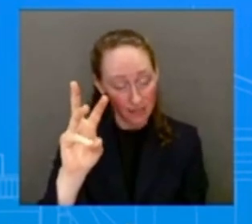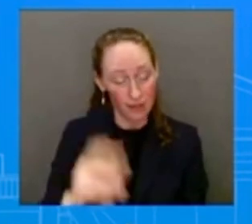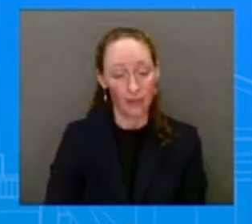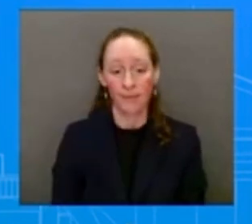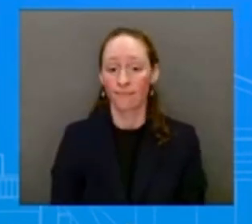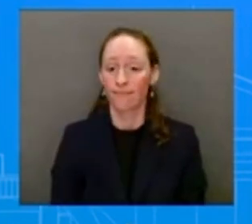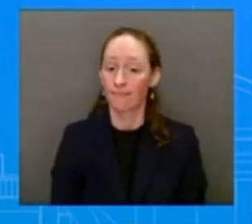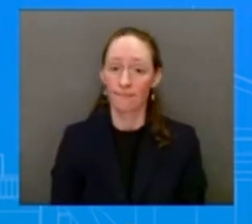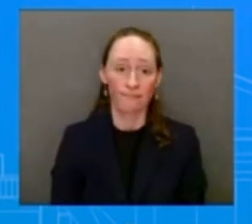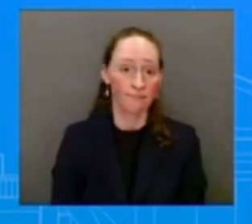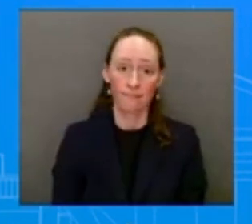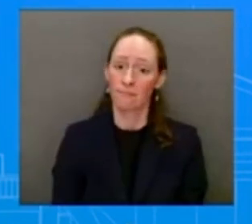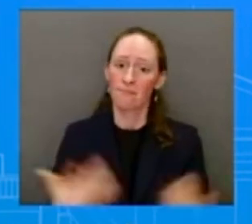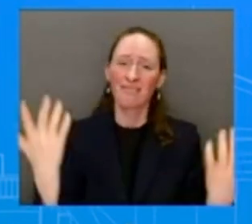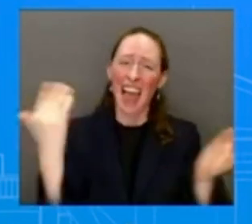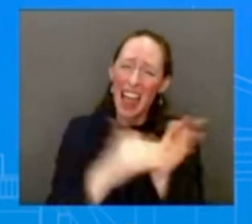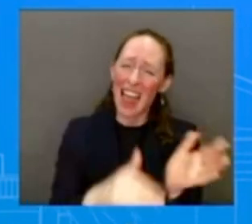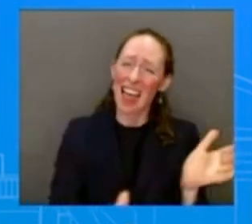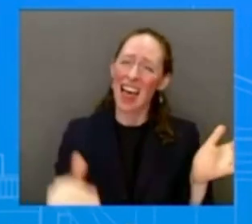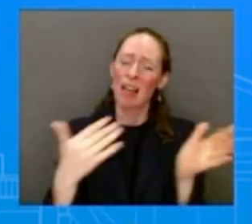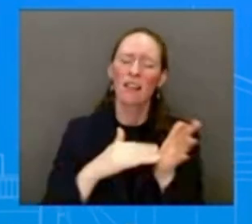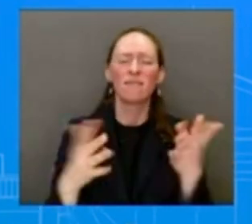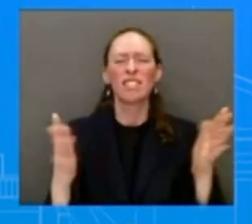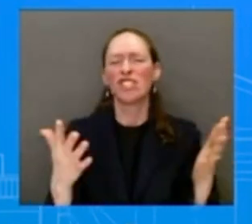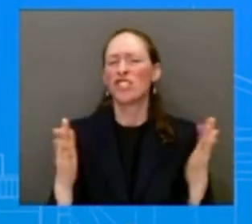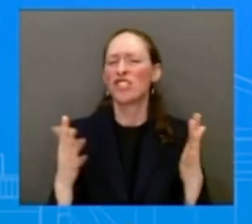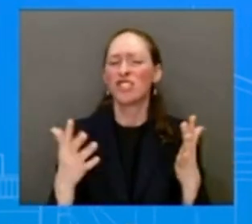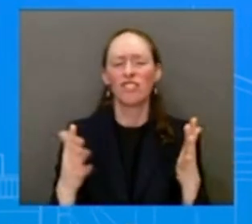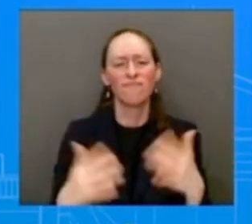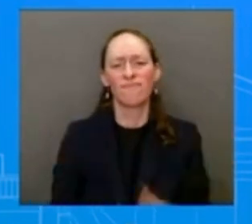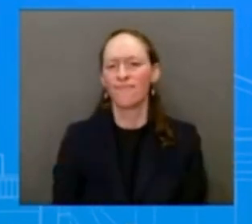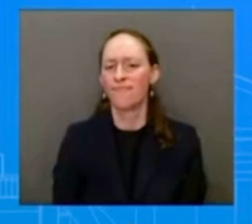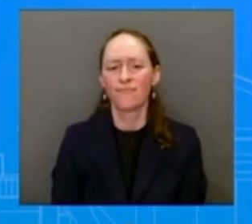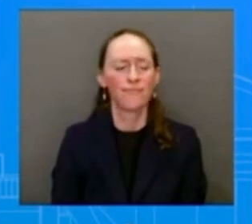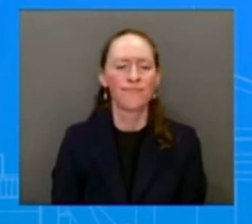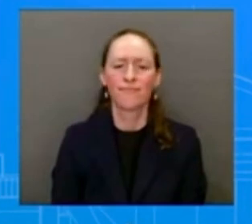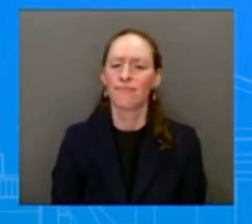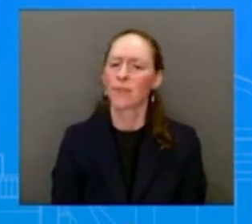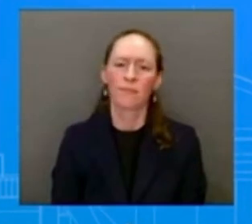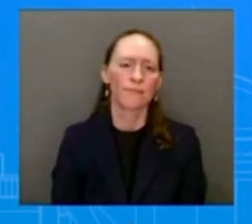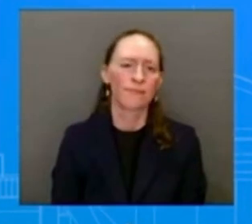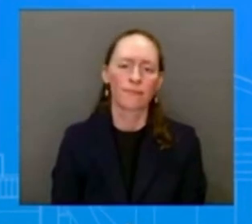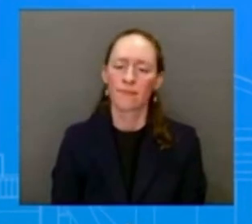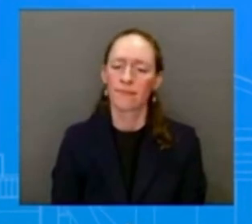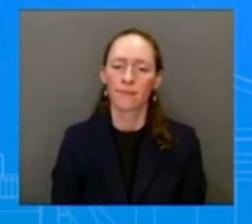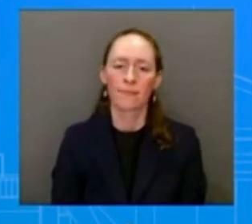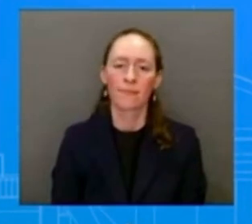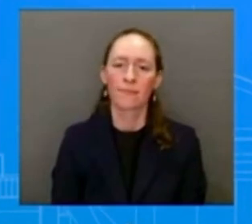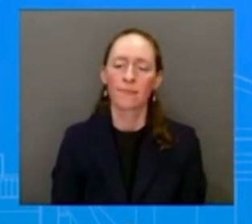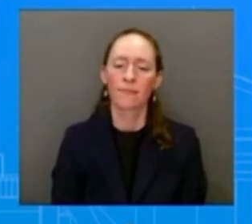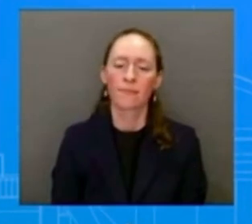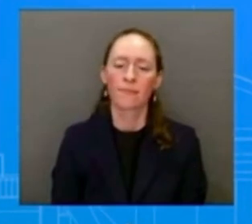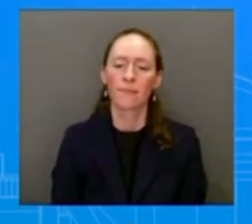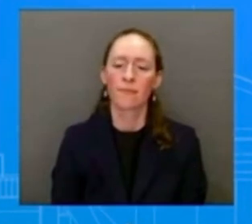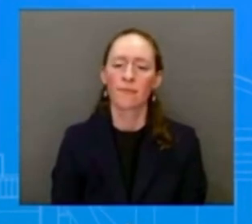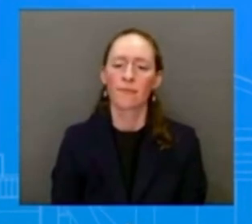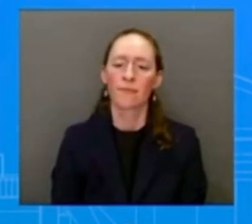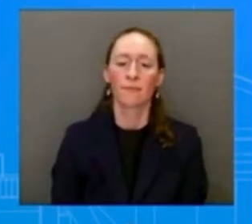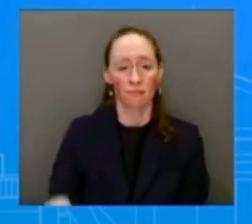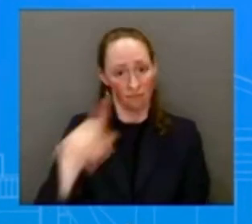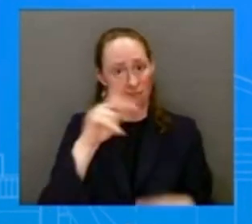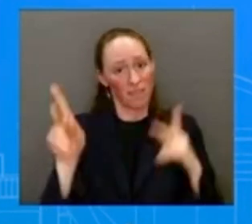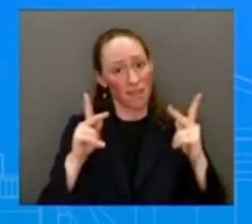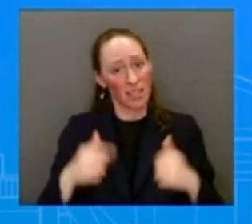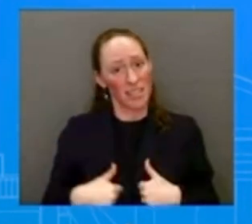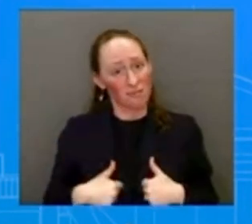educators cannot be, their lives can't be put on the line here when they're going to teach our kids. And the president's going to continue to speak out.